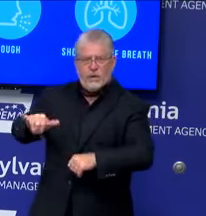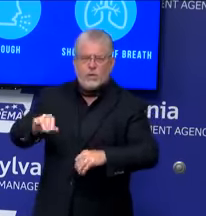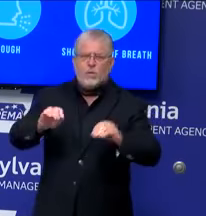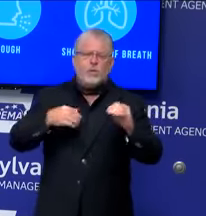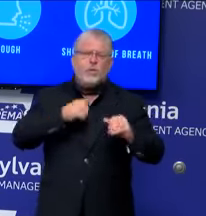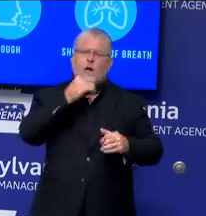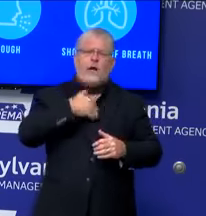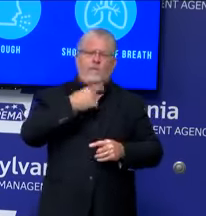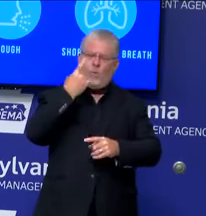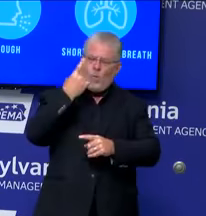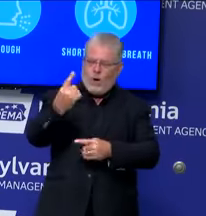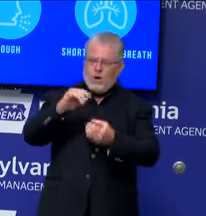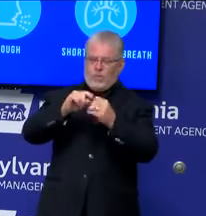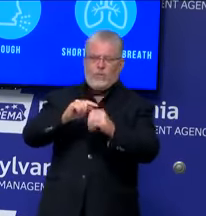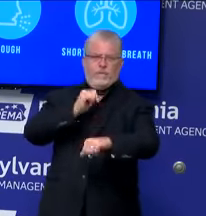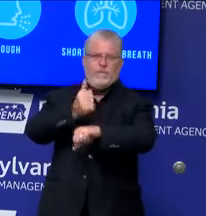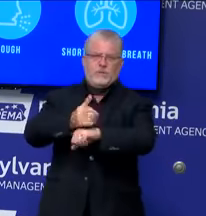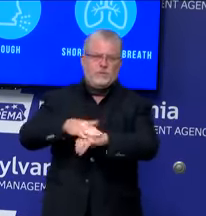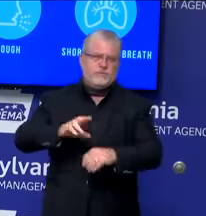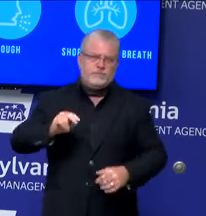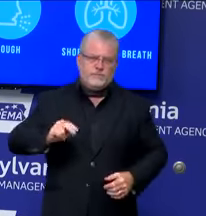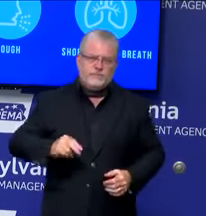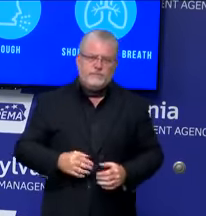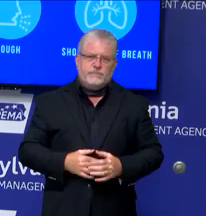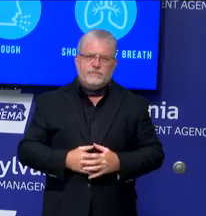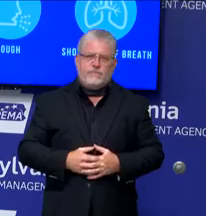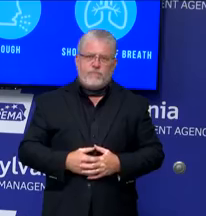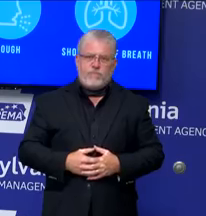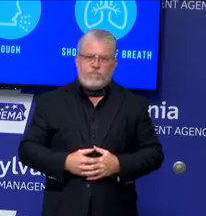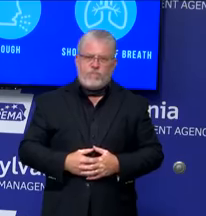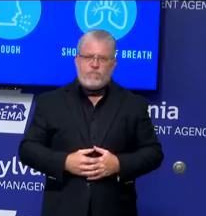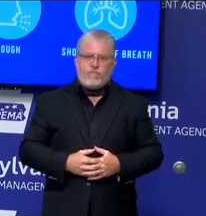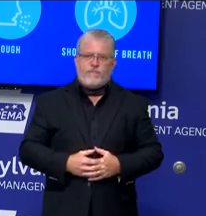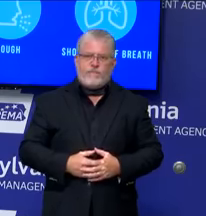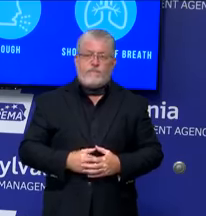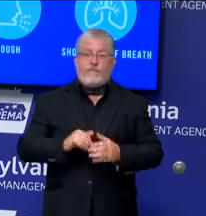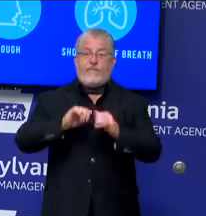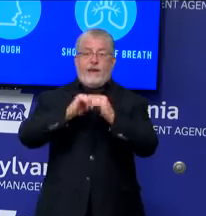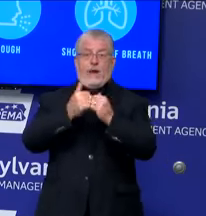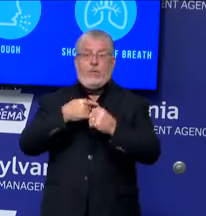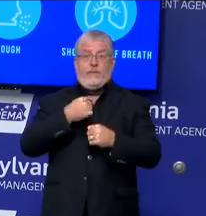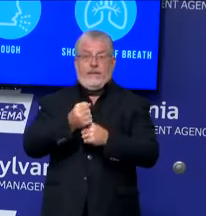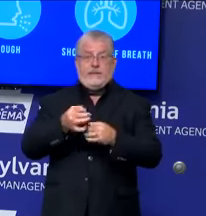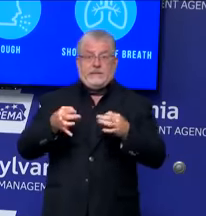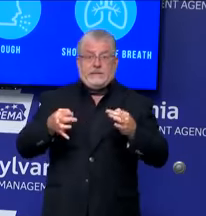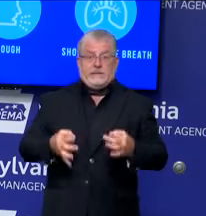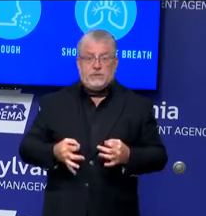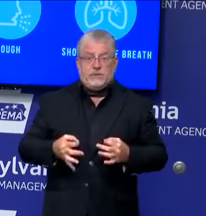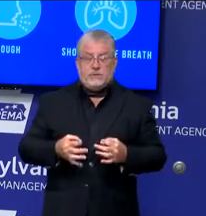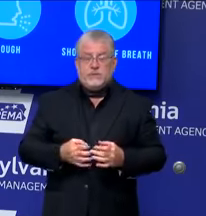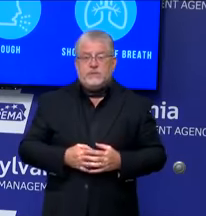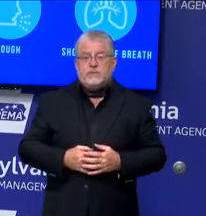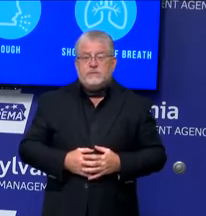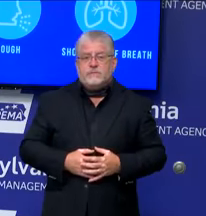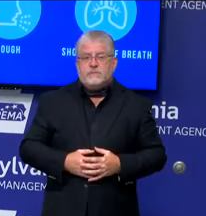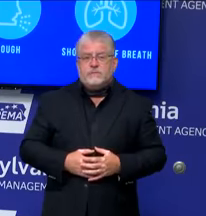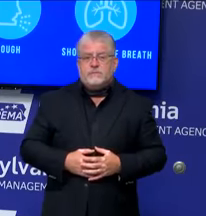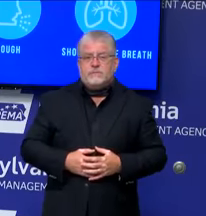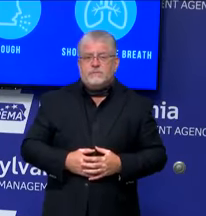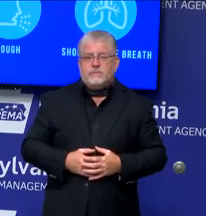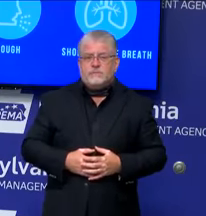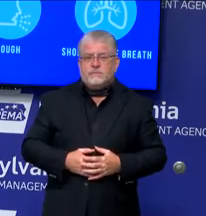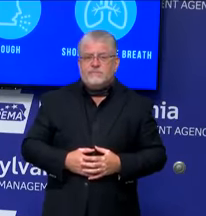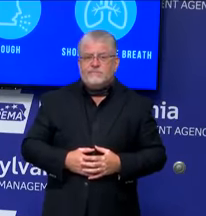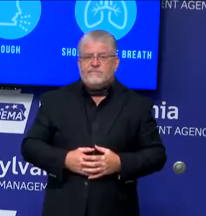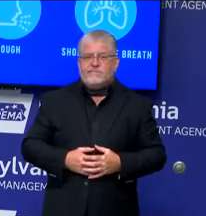decision be made? Well, we're working with the schools now. So, again, we're going to be looking at all of the data. You know, we look at, and we've discussed what data we